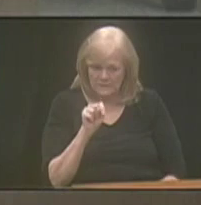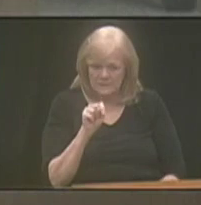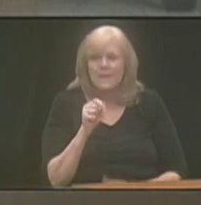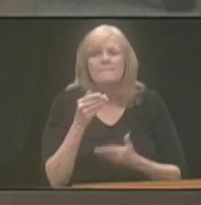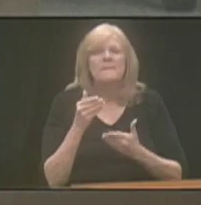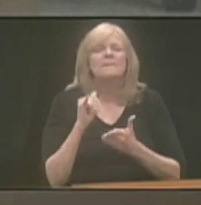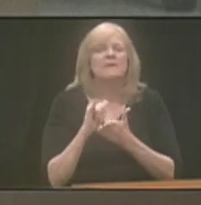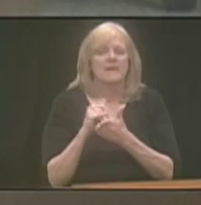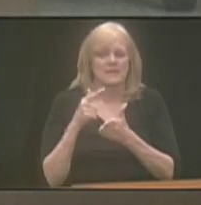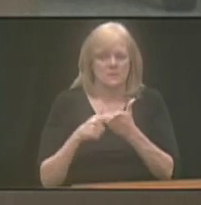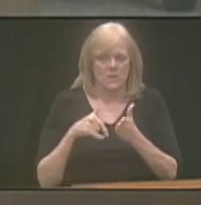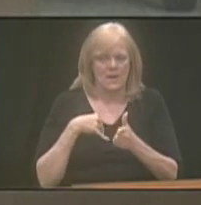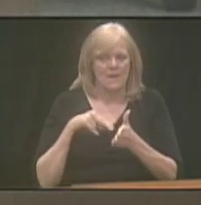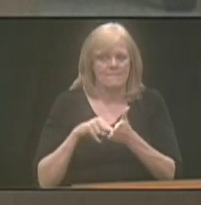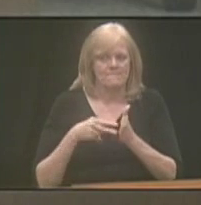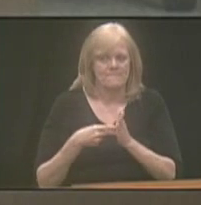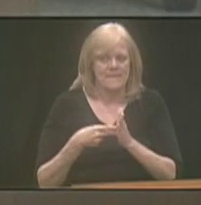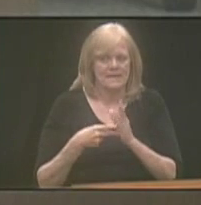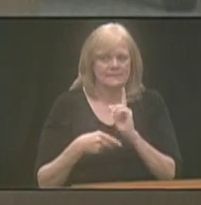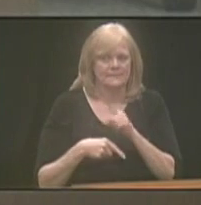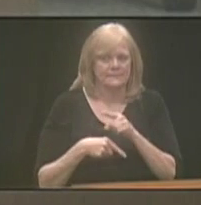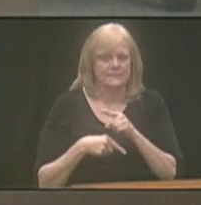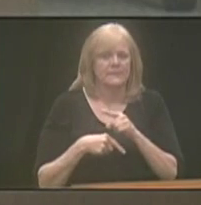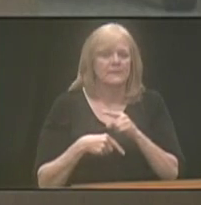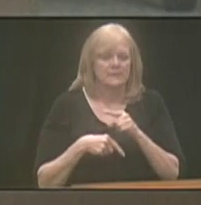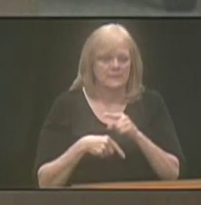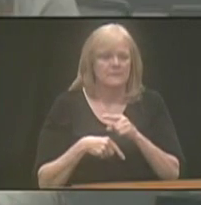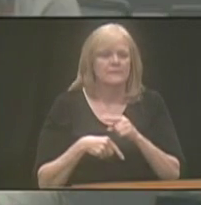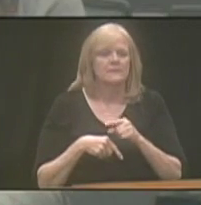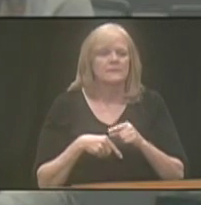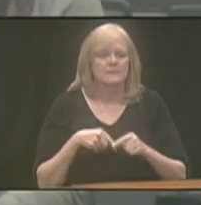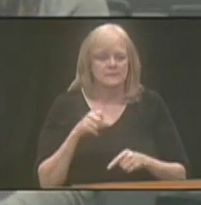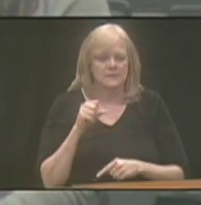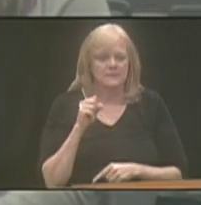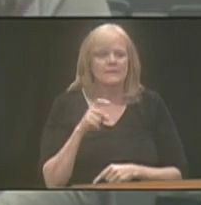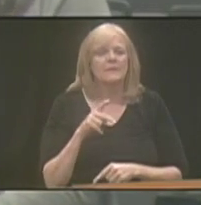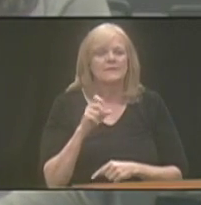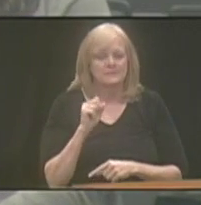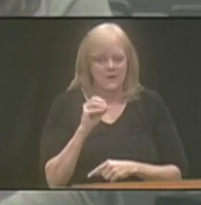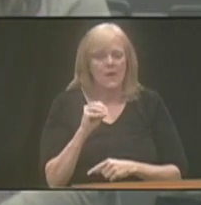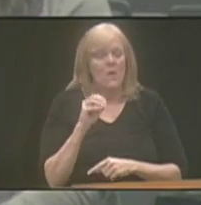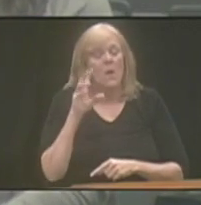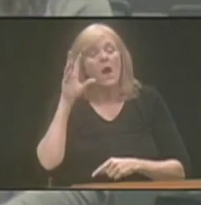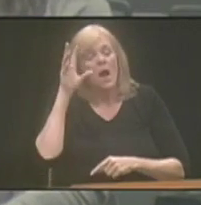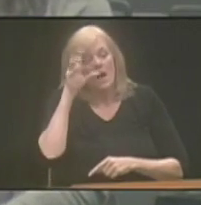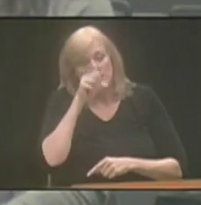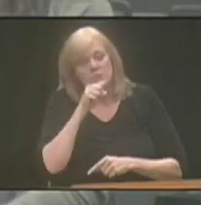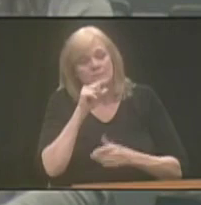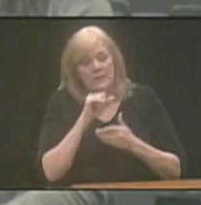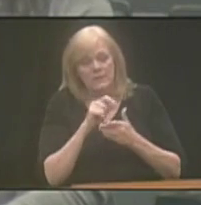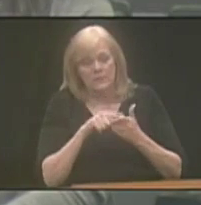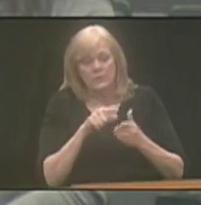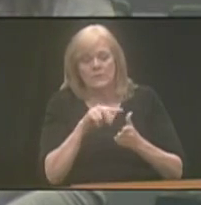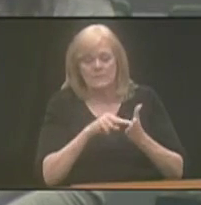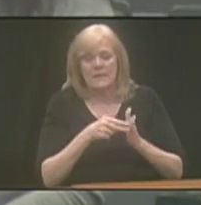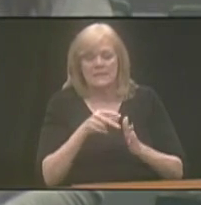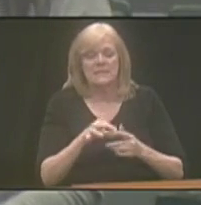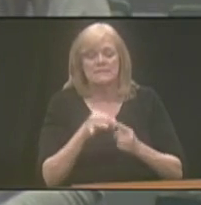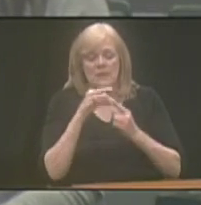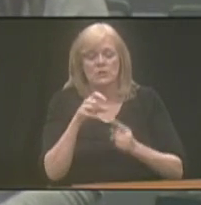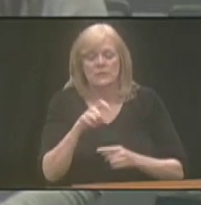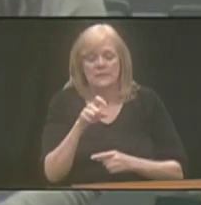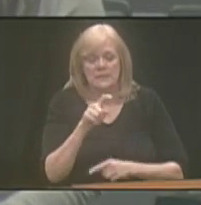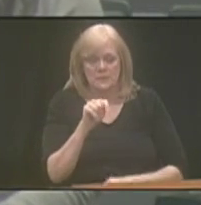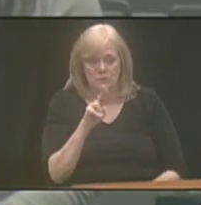Maybe that's what I meant. Okay. Okay. Okay. So assuming, Wendy, that you meant a special needs trust,